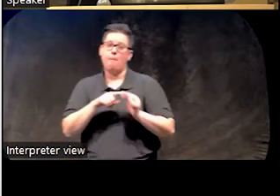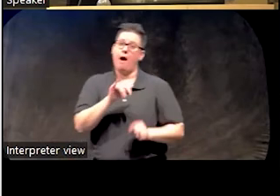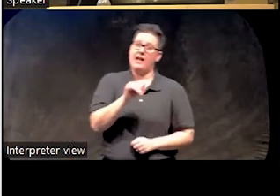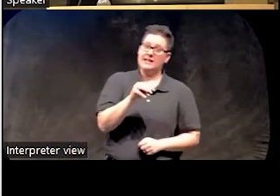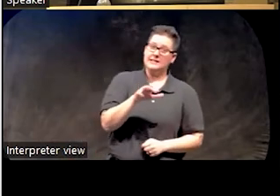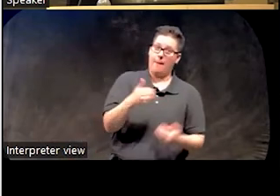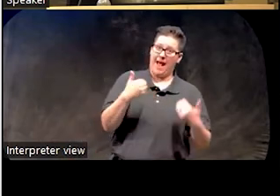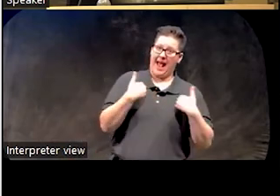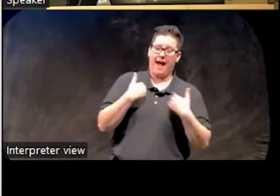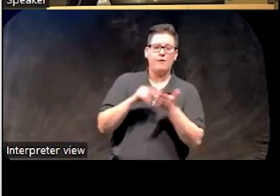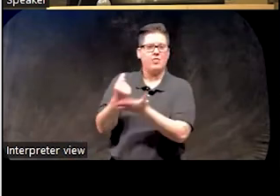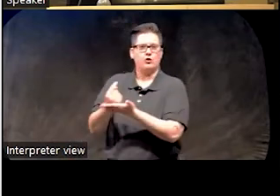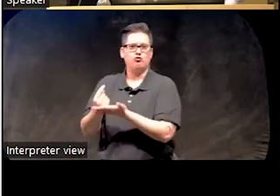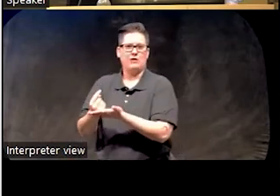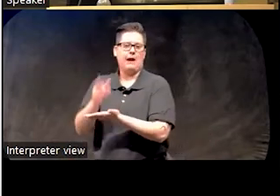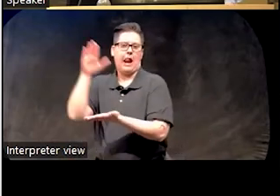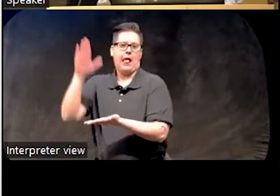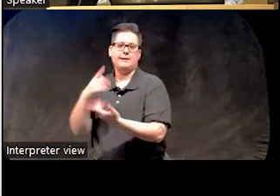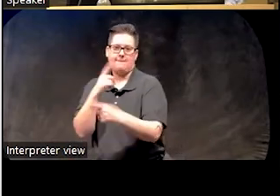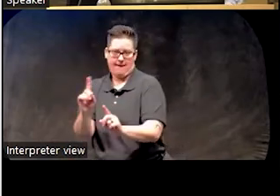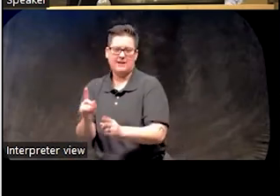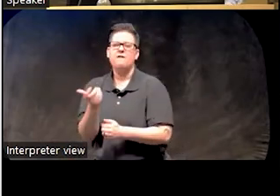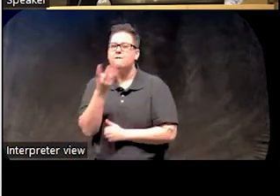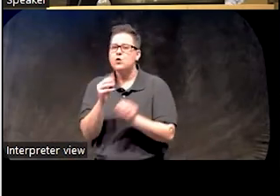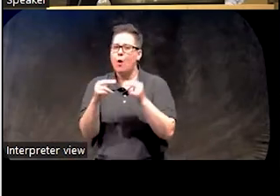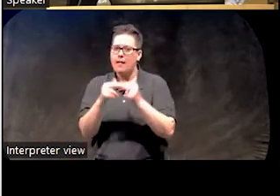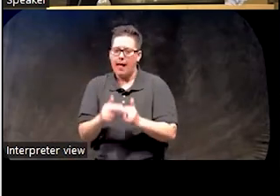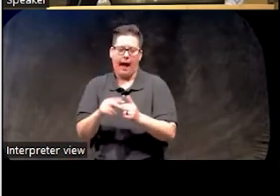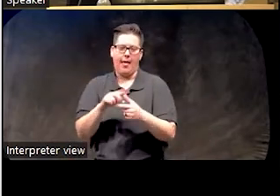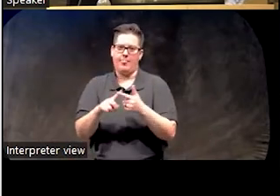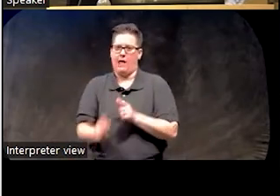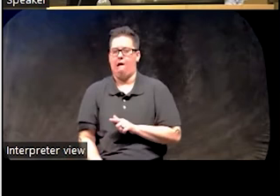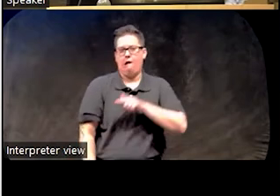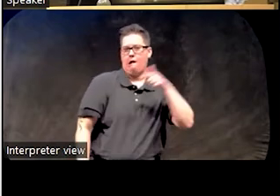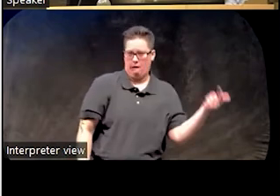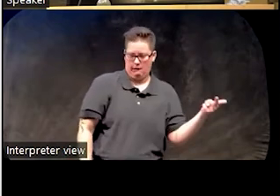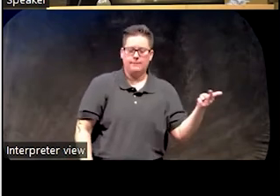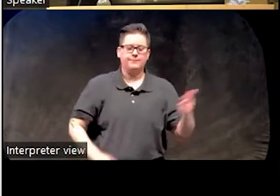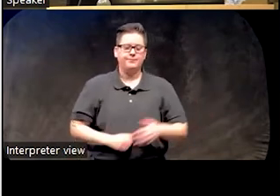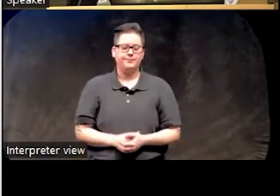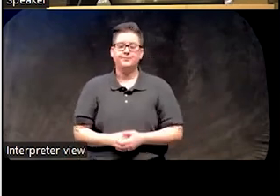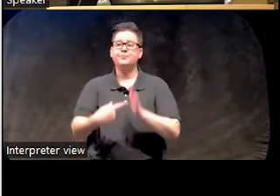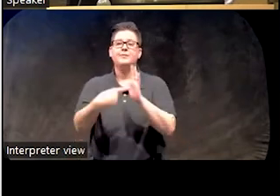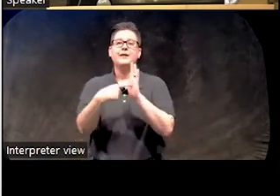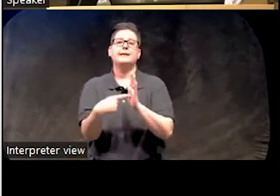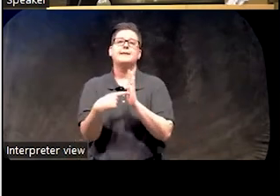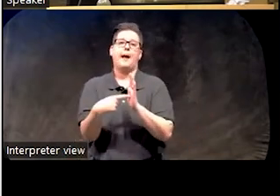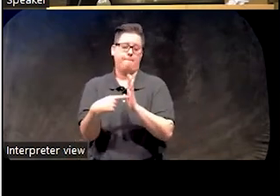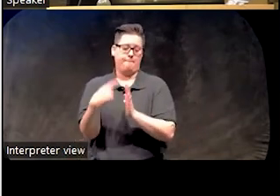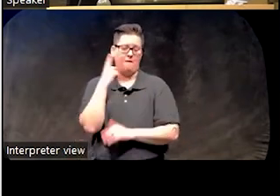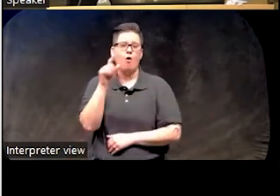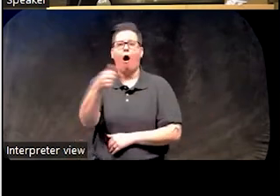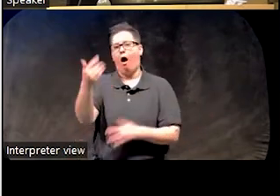So a couple of data slides before I hand the quicker over. So examples of